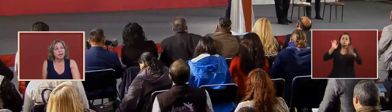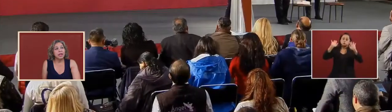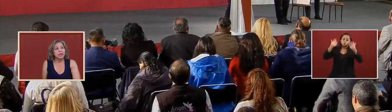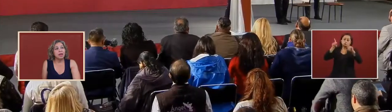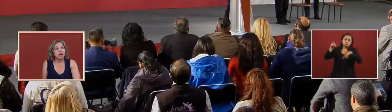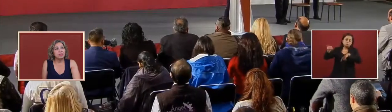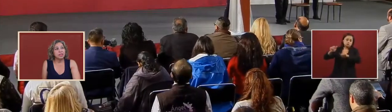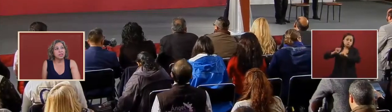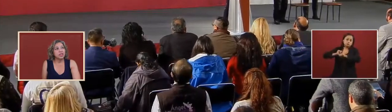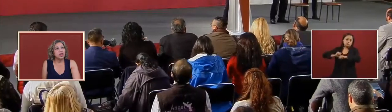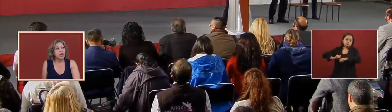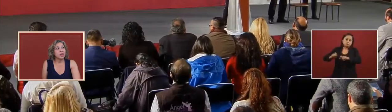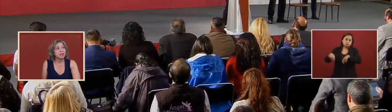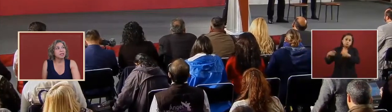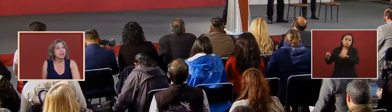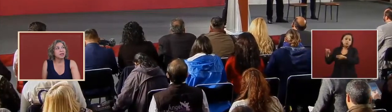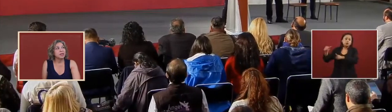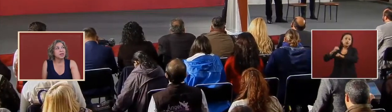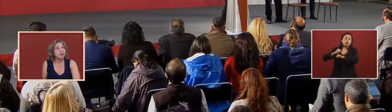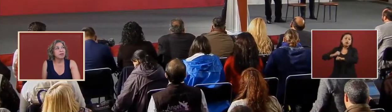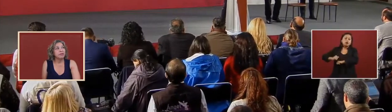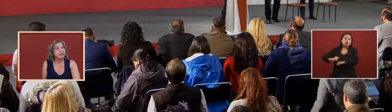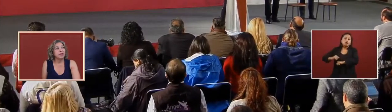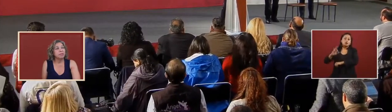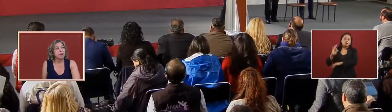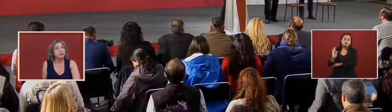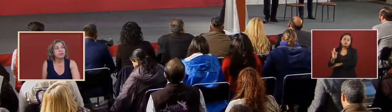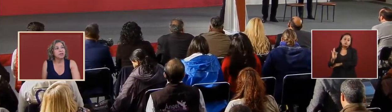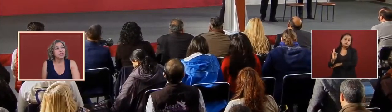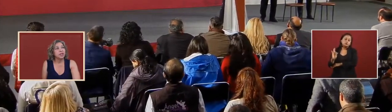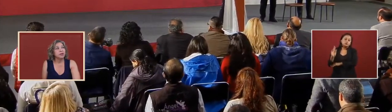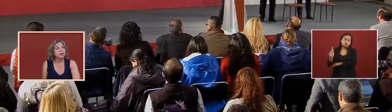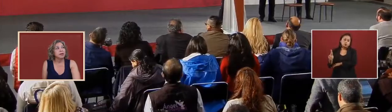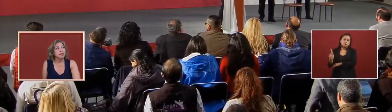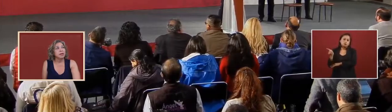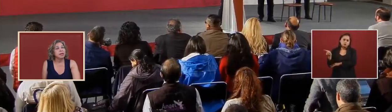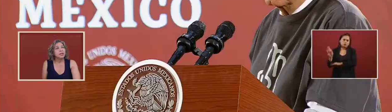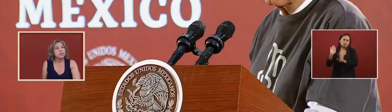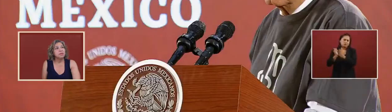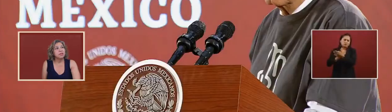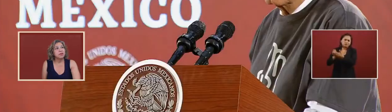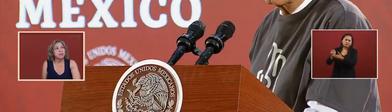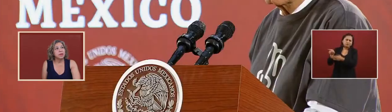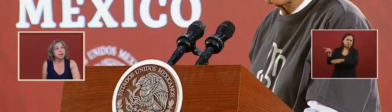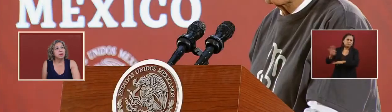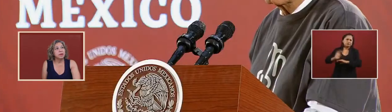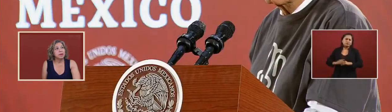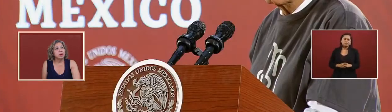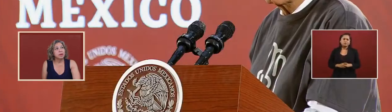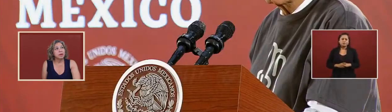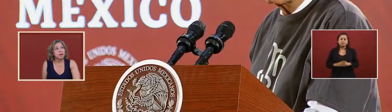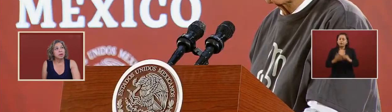let the office check the secretary of public function let them determine